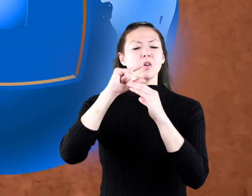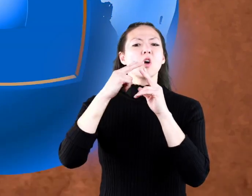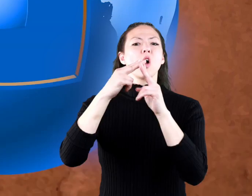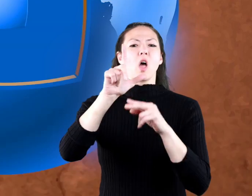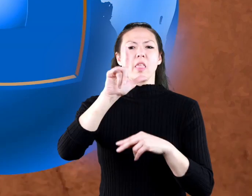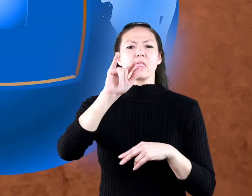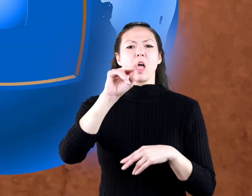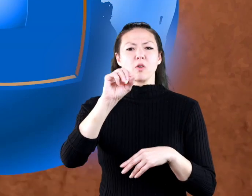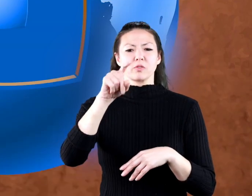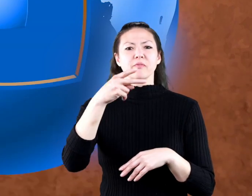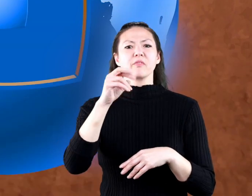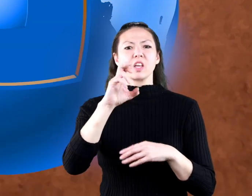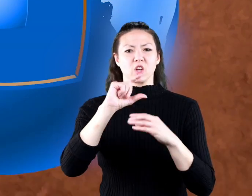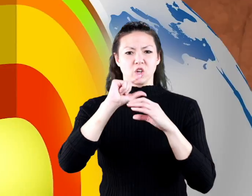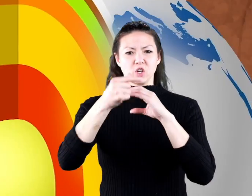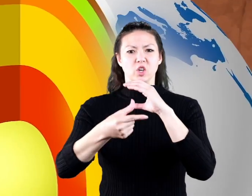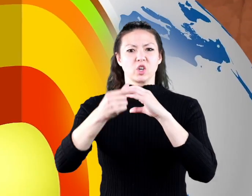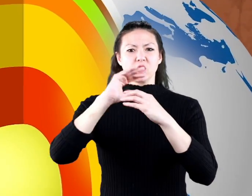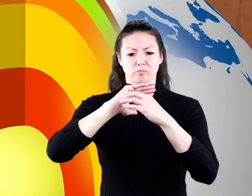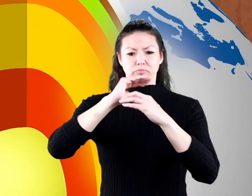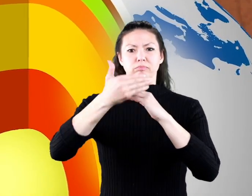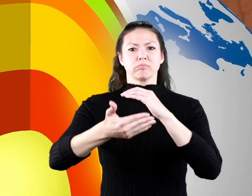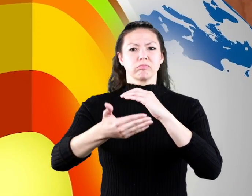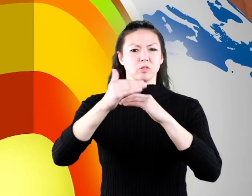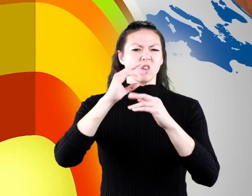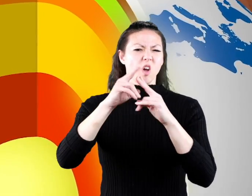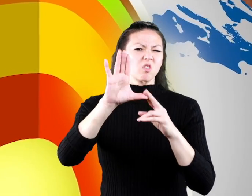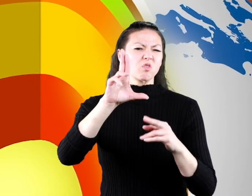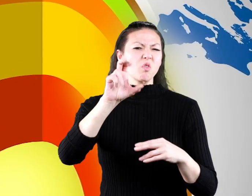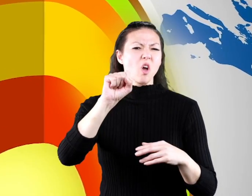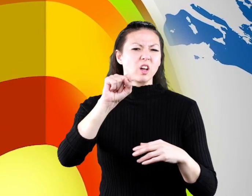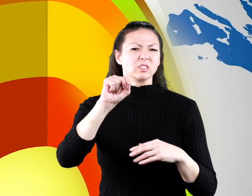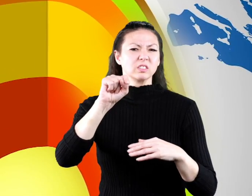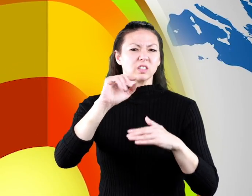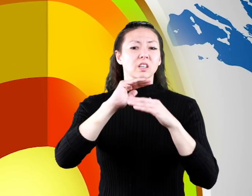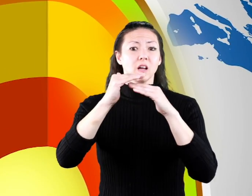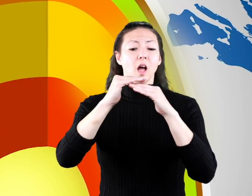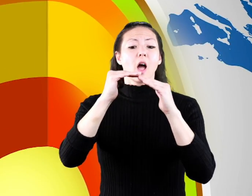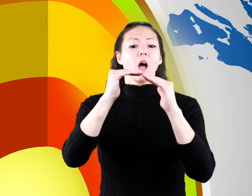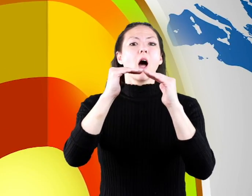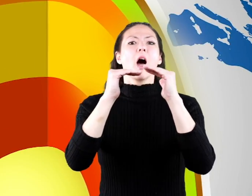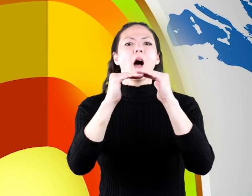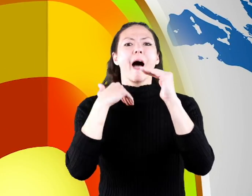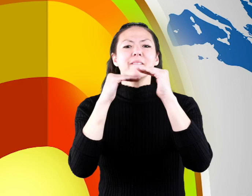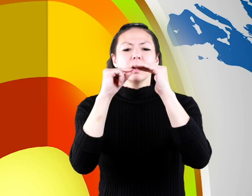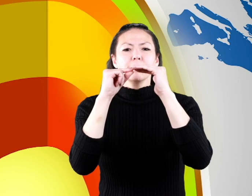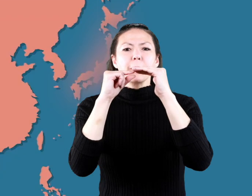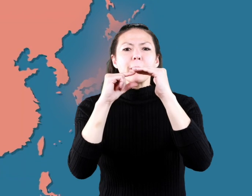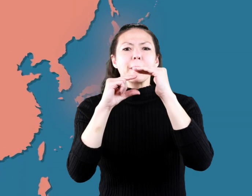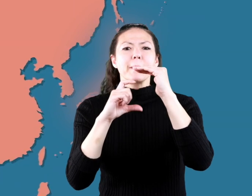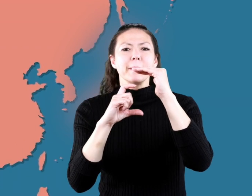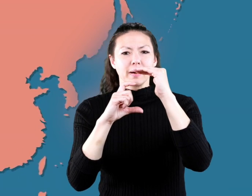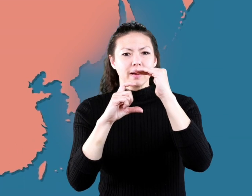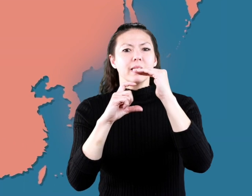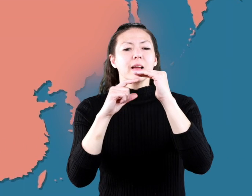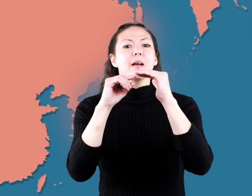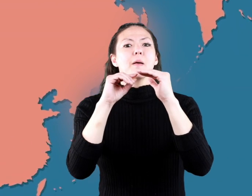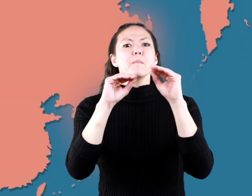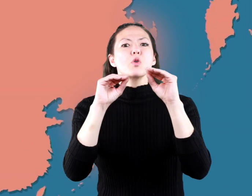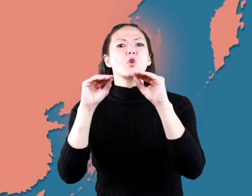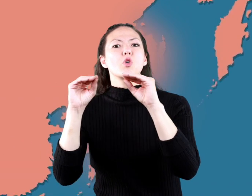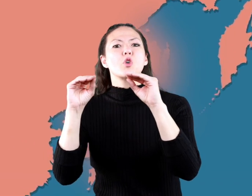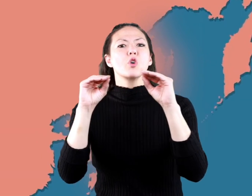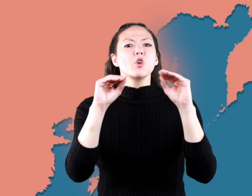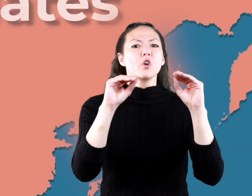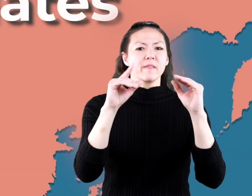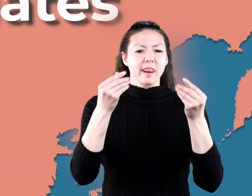moves is called the lithosphere that layer consists of the earth's crust and part of the upper mantle and it moves in big